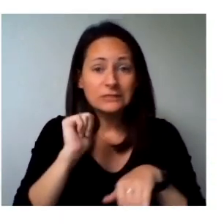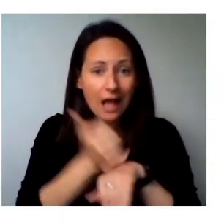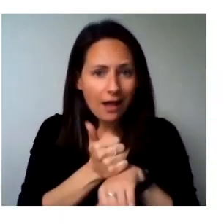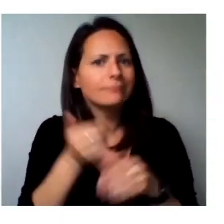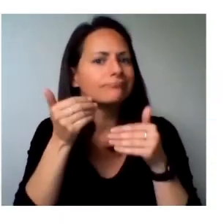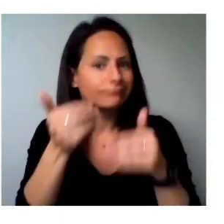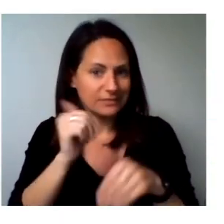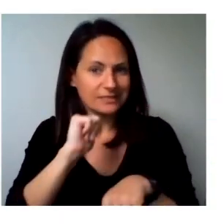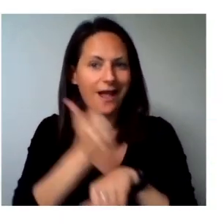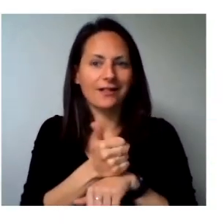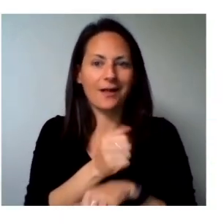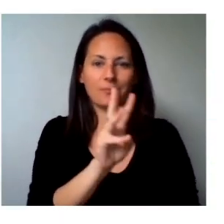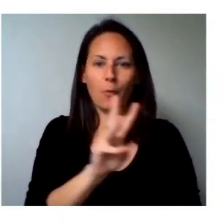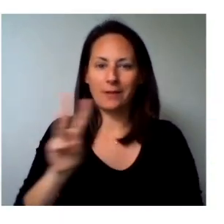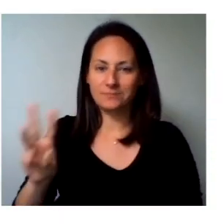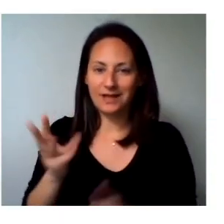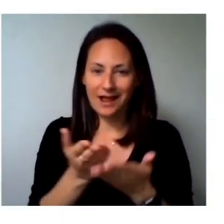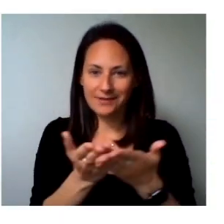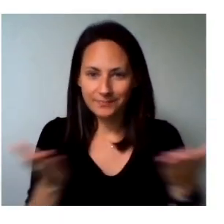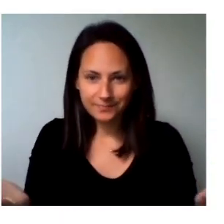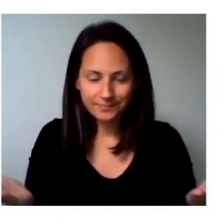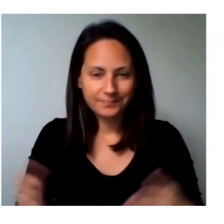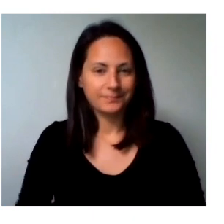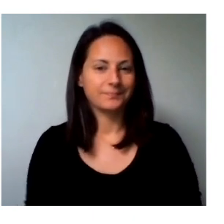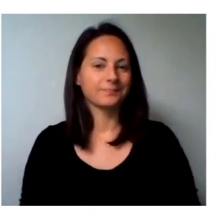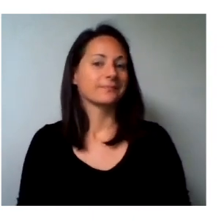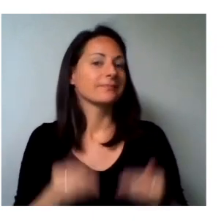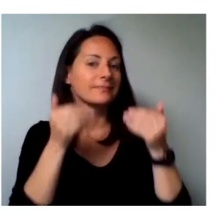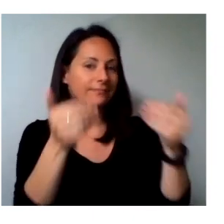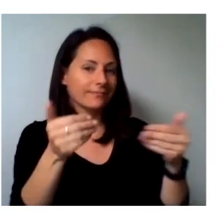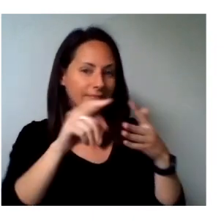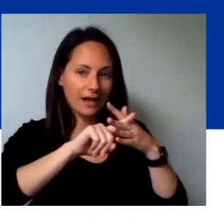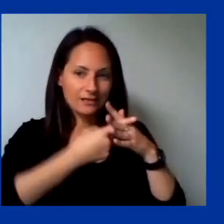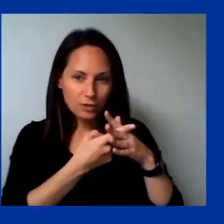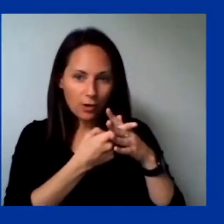If you don't already have a MyWellSpan account, please create one.